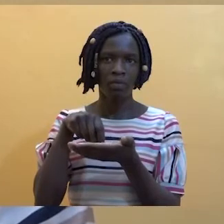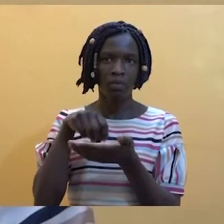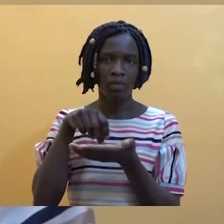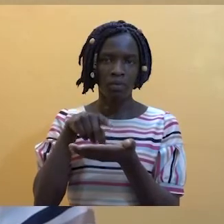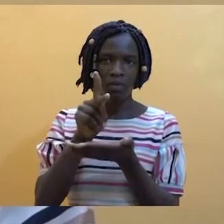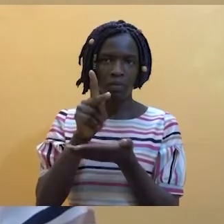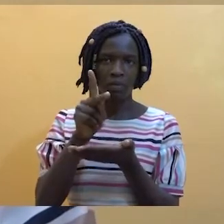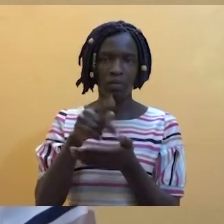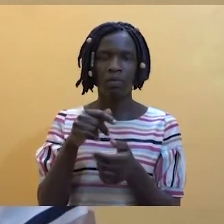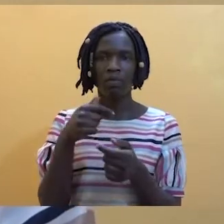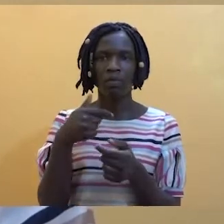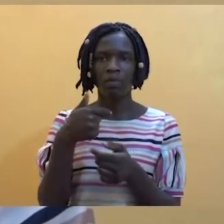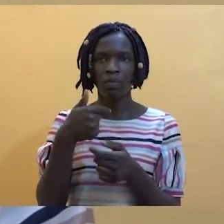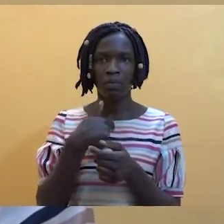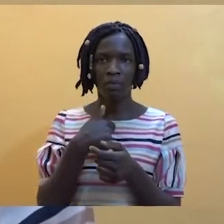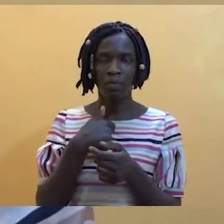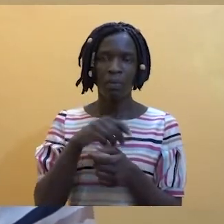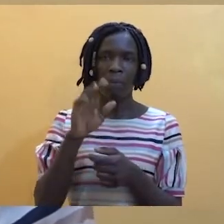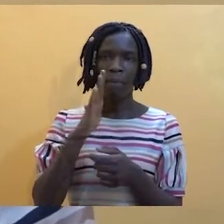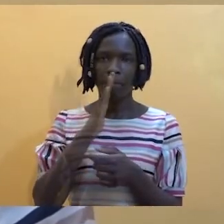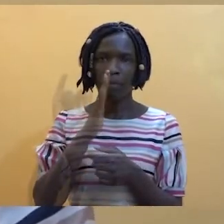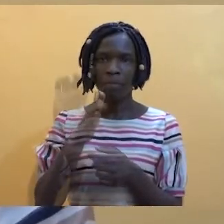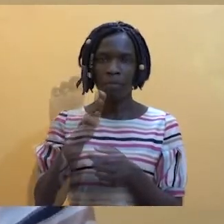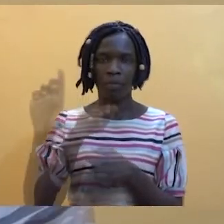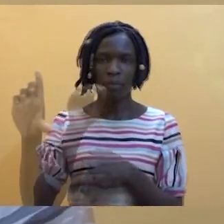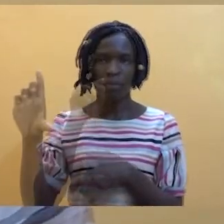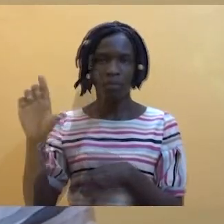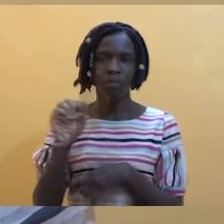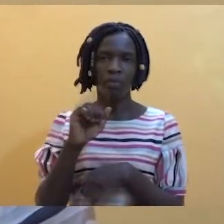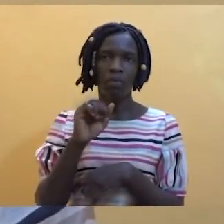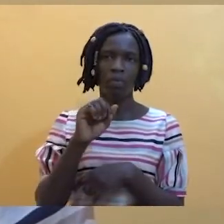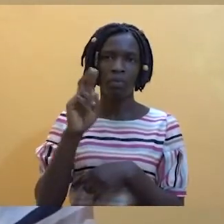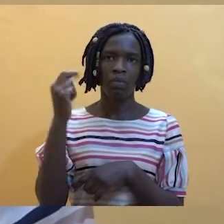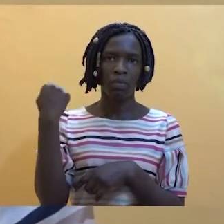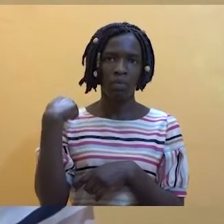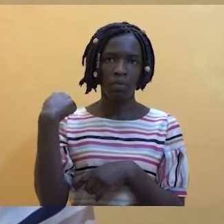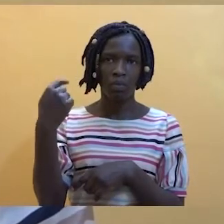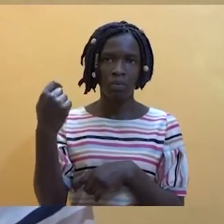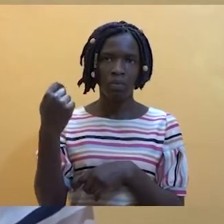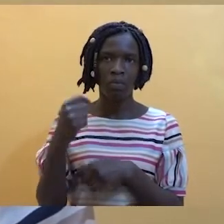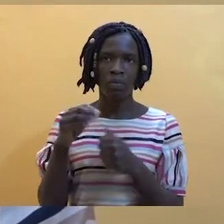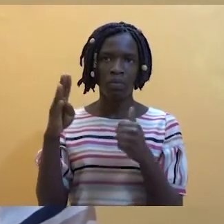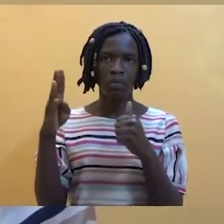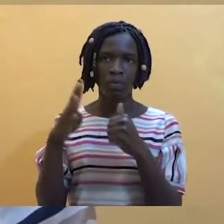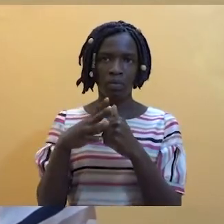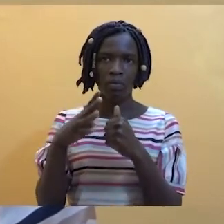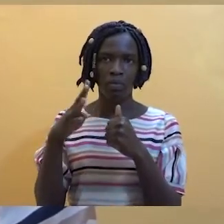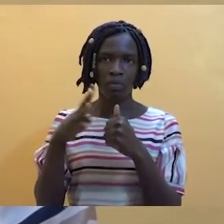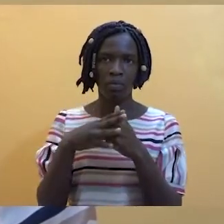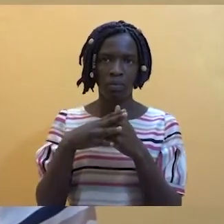account number Yvonne Feed Drive. Account name is